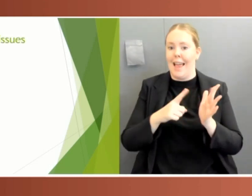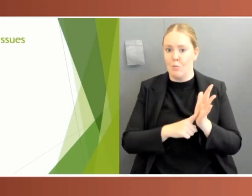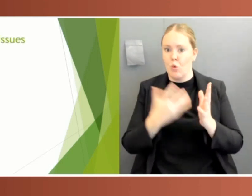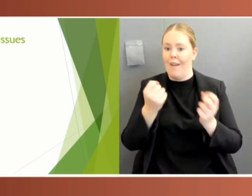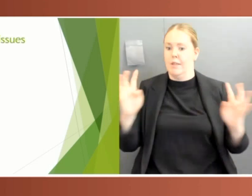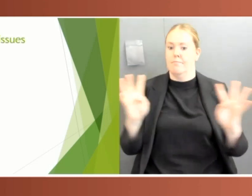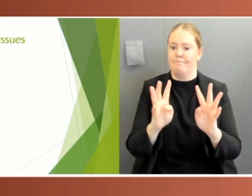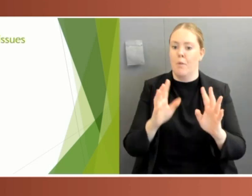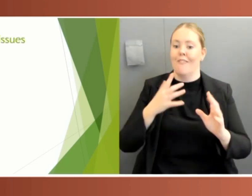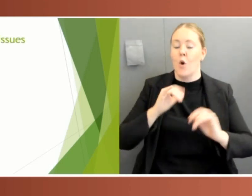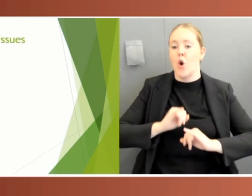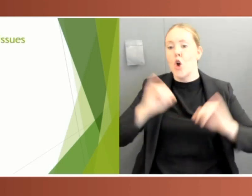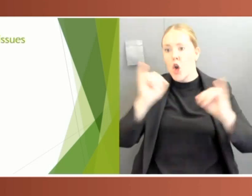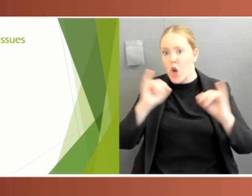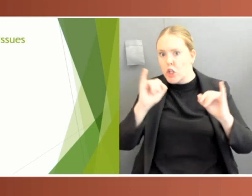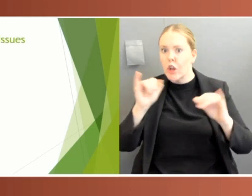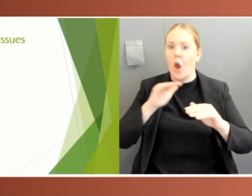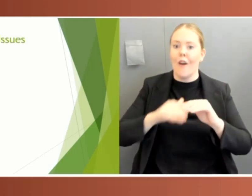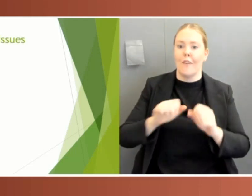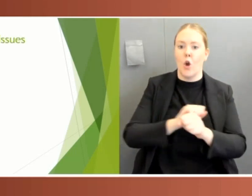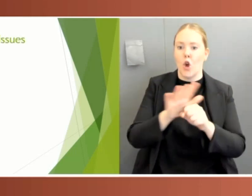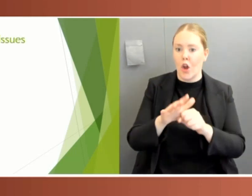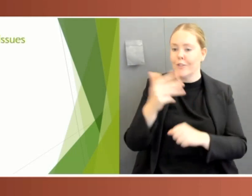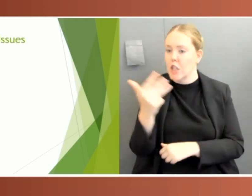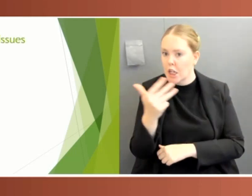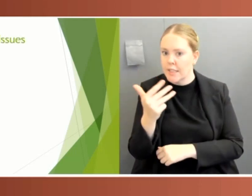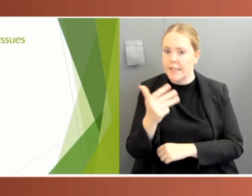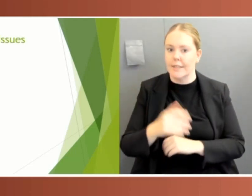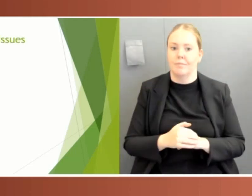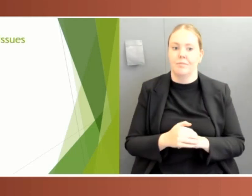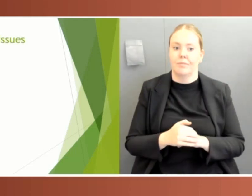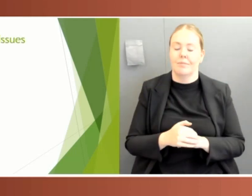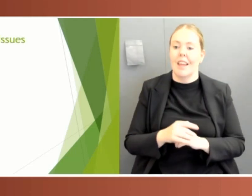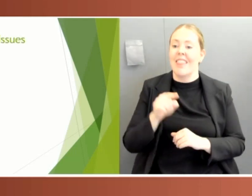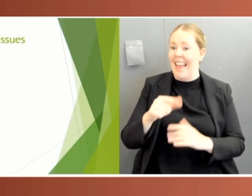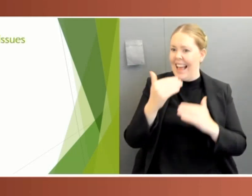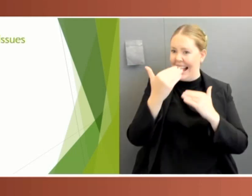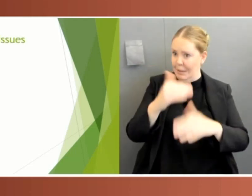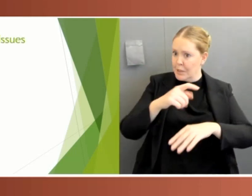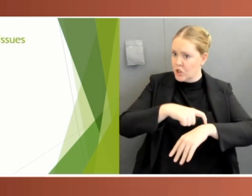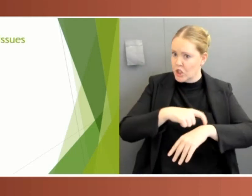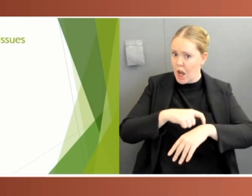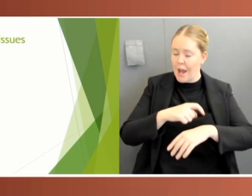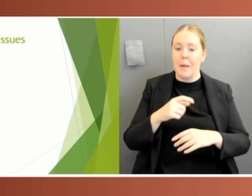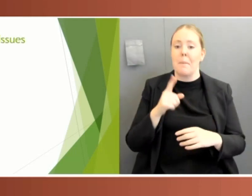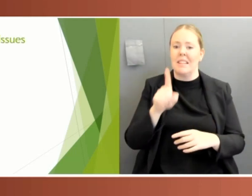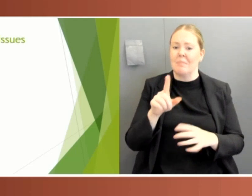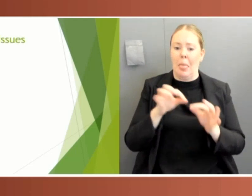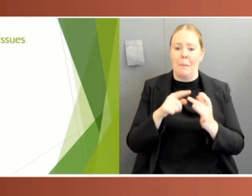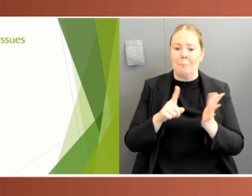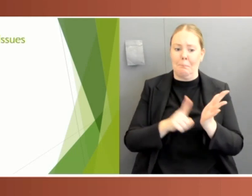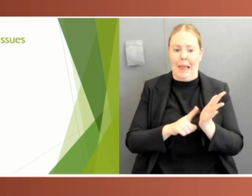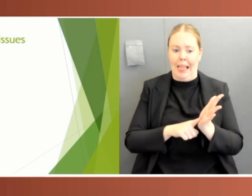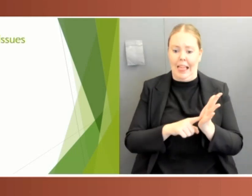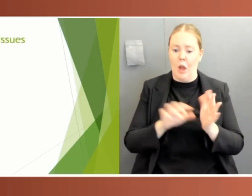However, while opportunities for debate were more limited than usual, the government's bills were not simply introduced into parliament to be ratified. Members and senators were